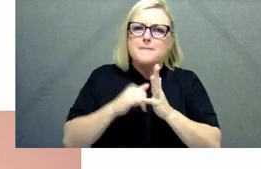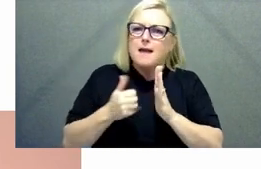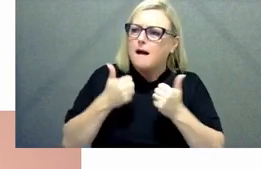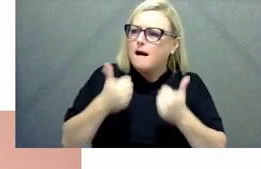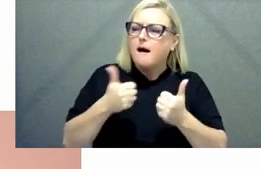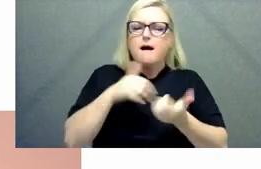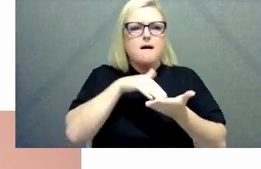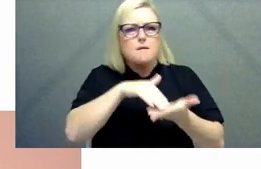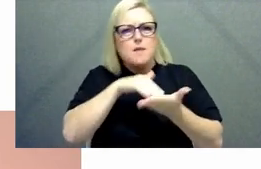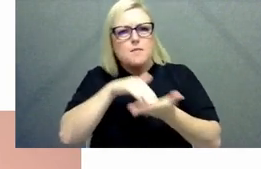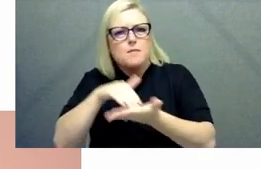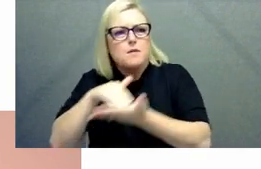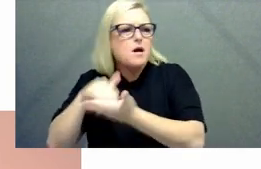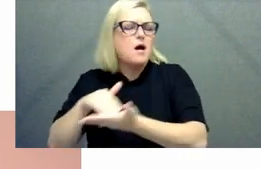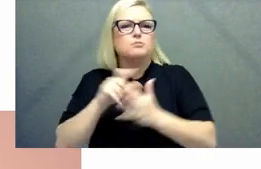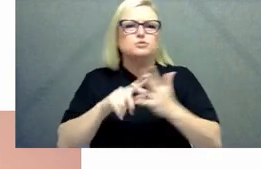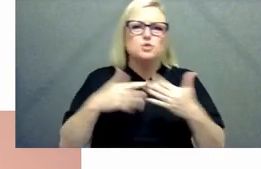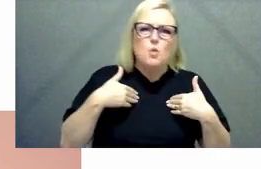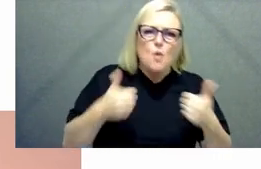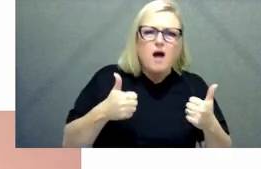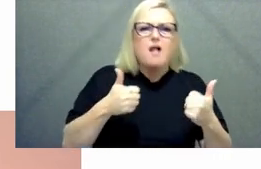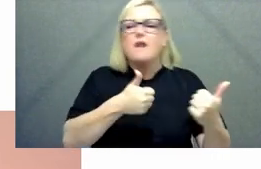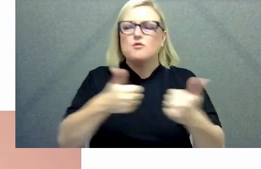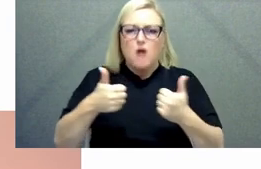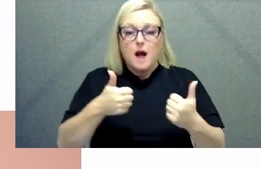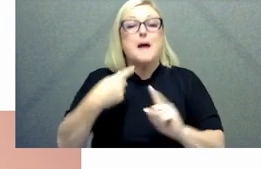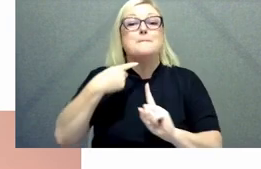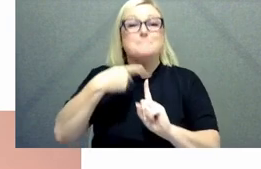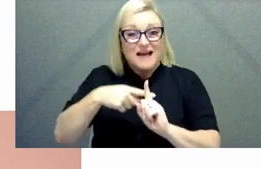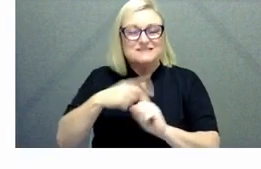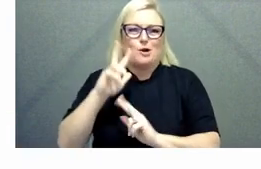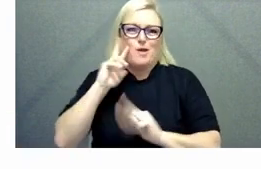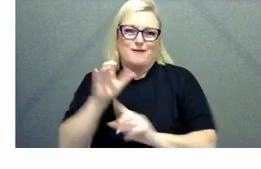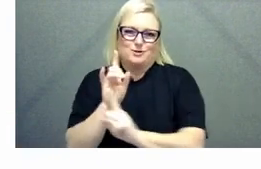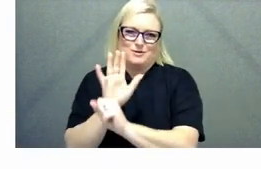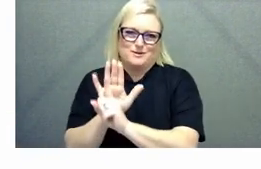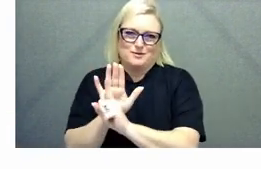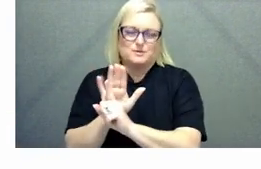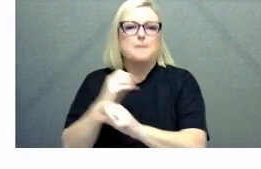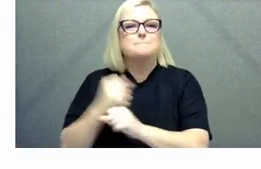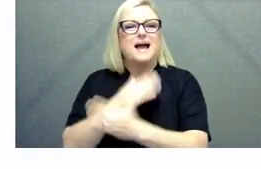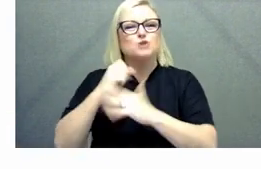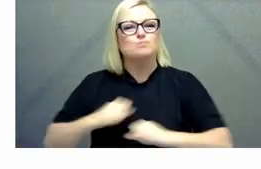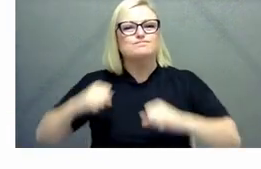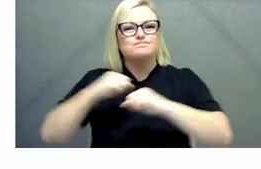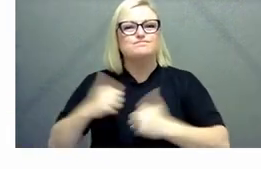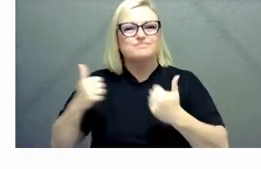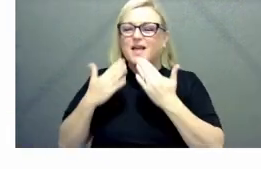also make sure that you're taking the time to take care of yourselves and of each other thanks very much aj